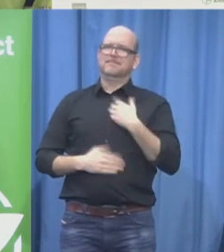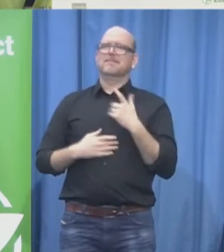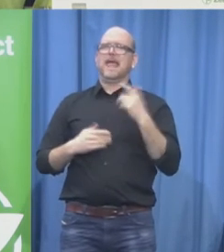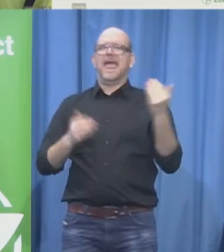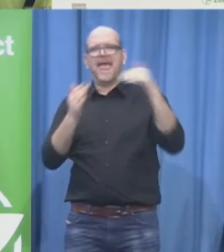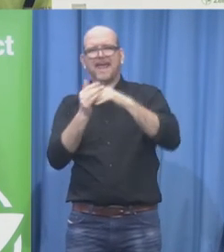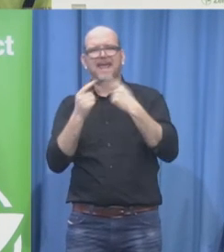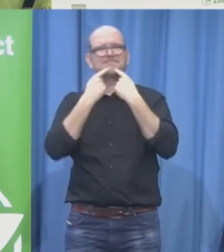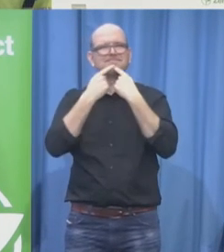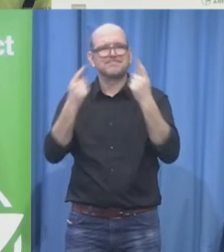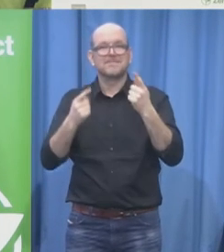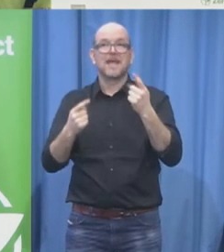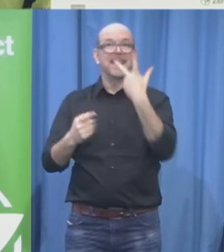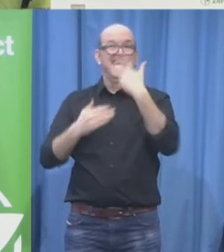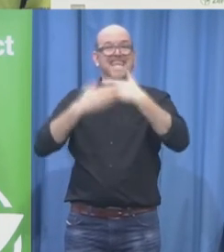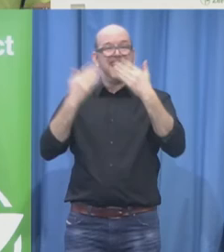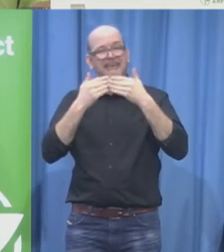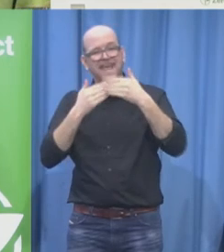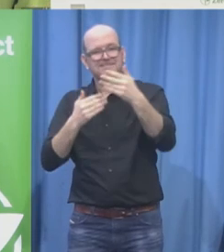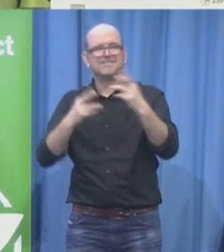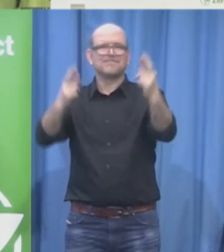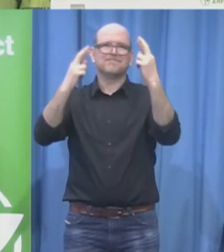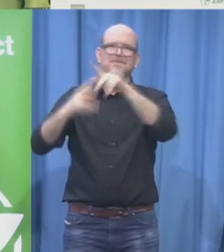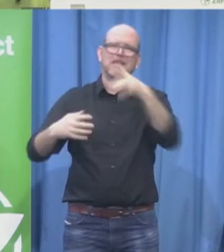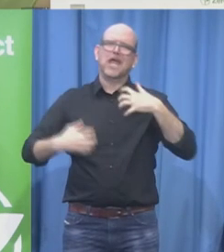successful networking thank you very much